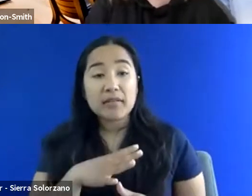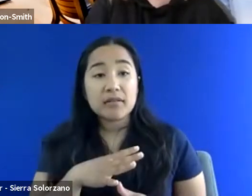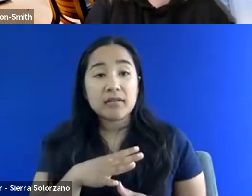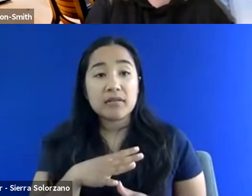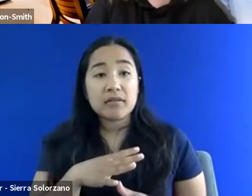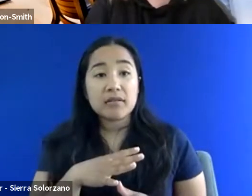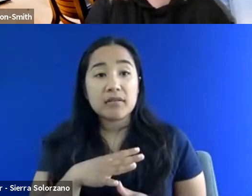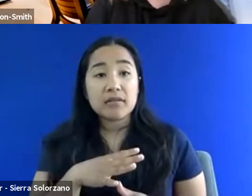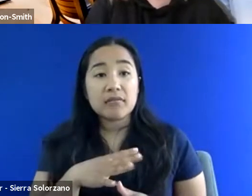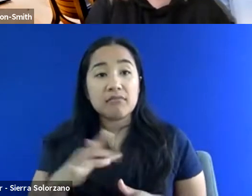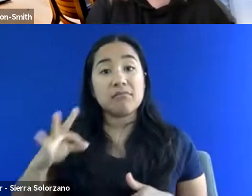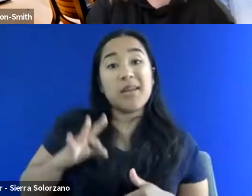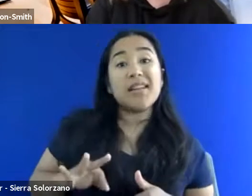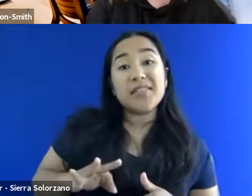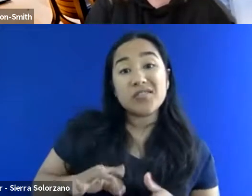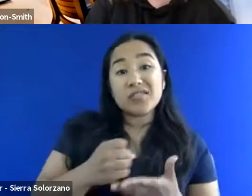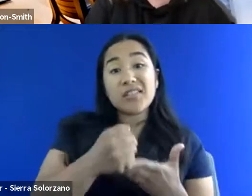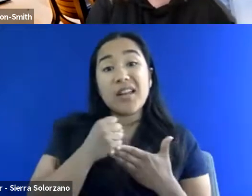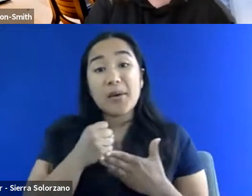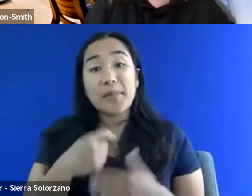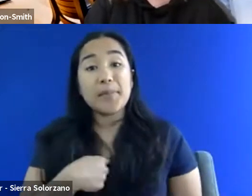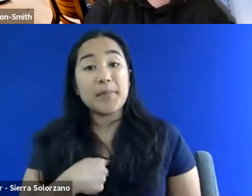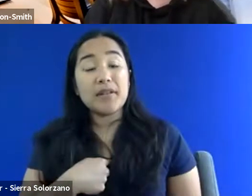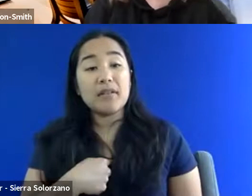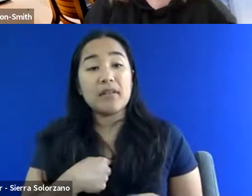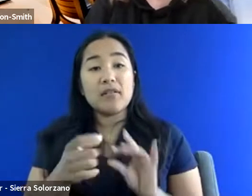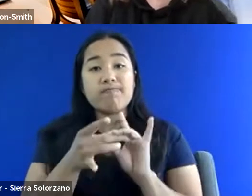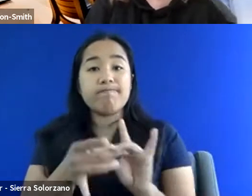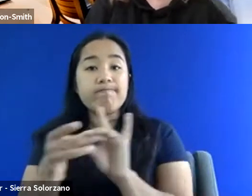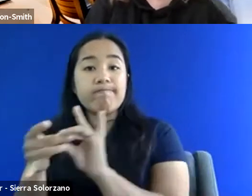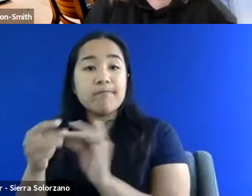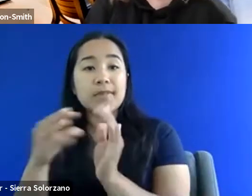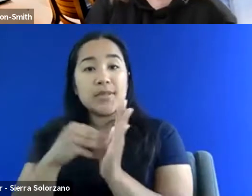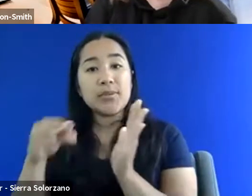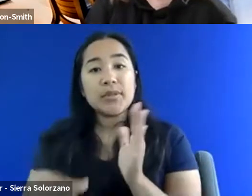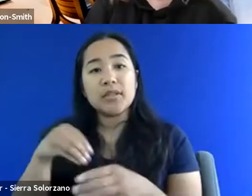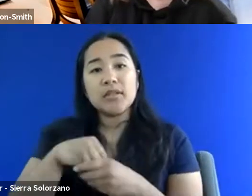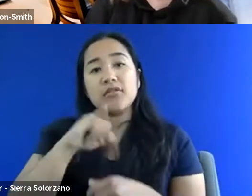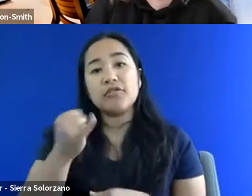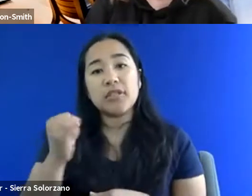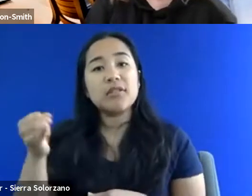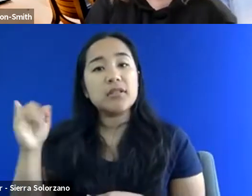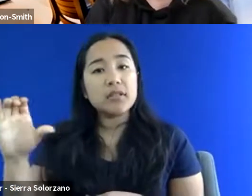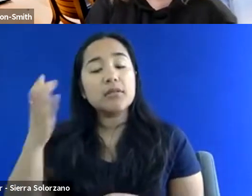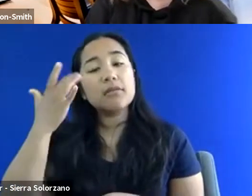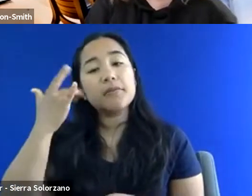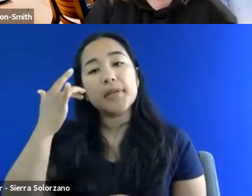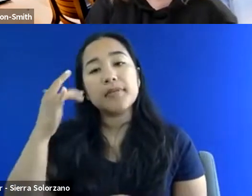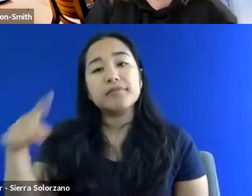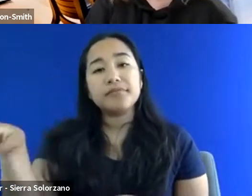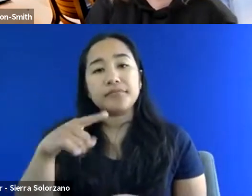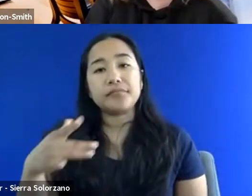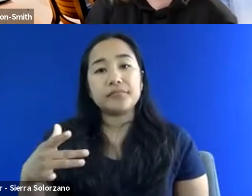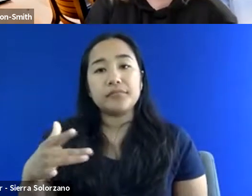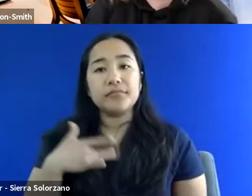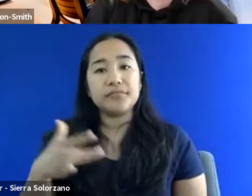that has been beneficial for me as far as connecting with the students in the JJC, um, because they feel they've had people